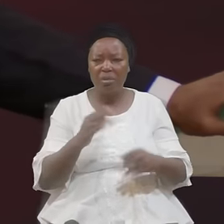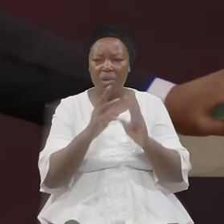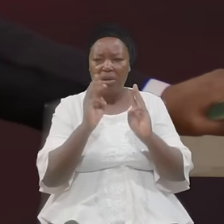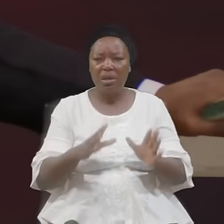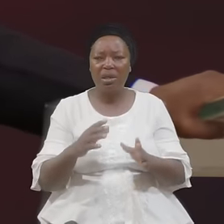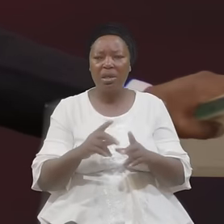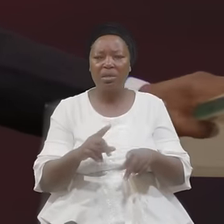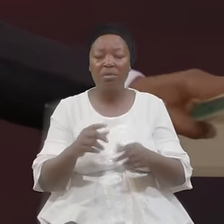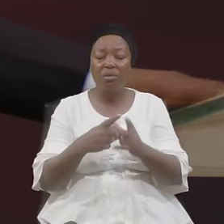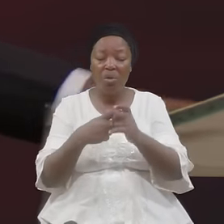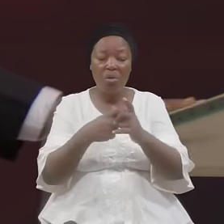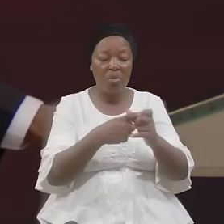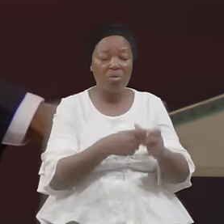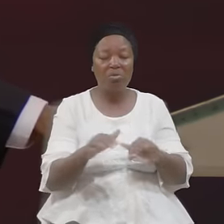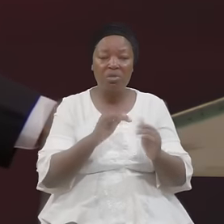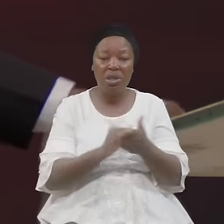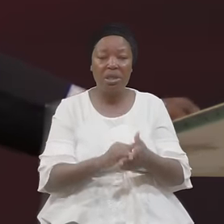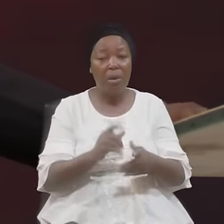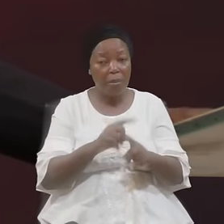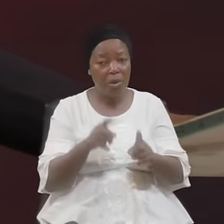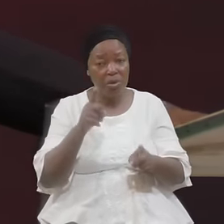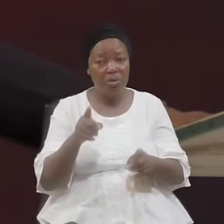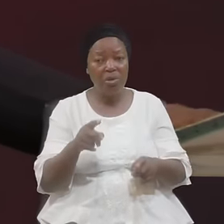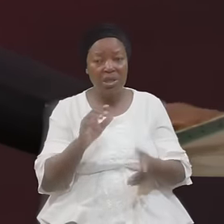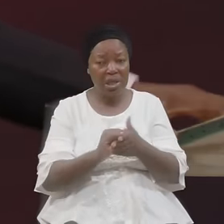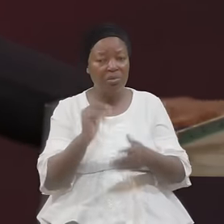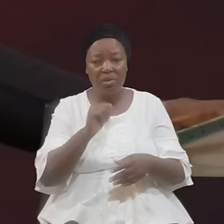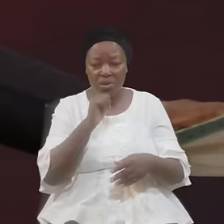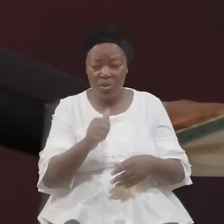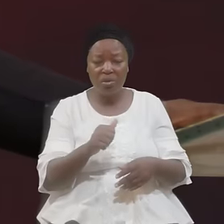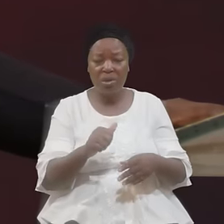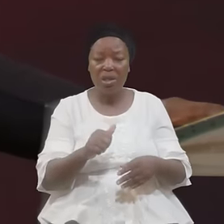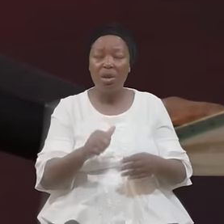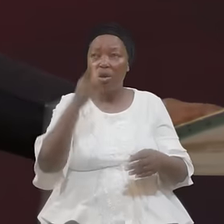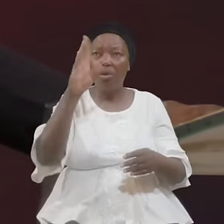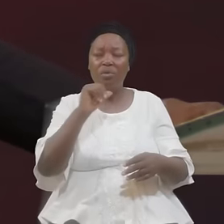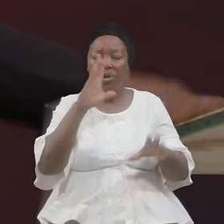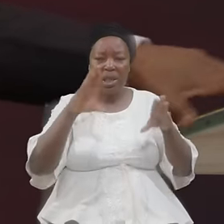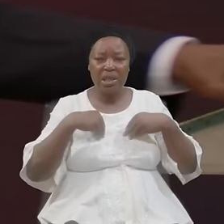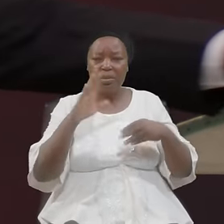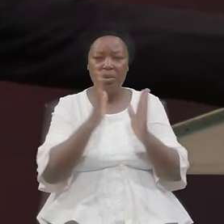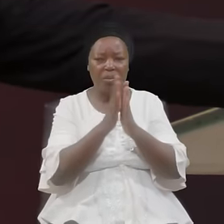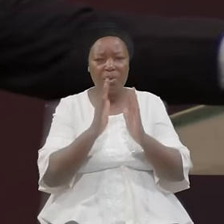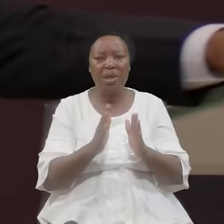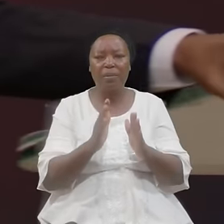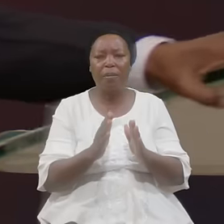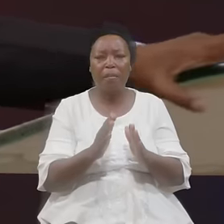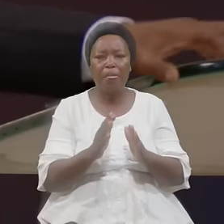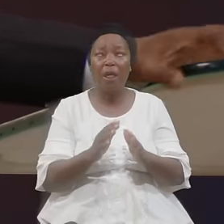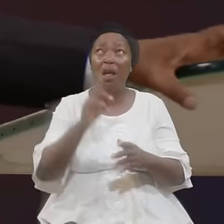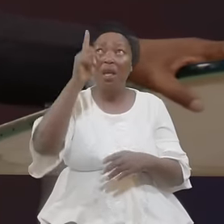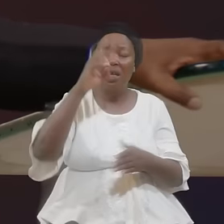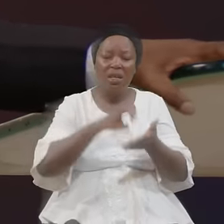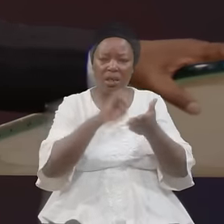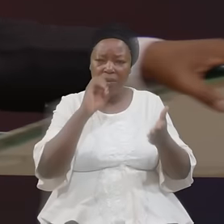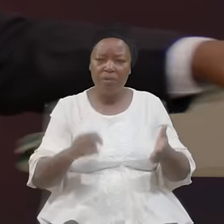Run You Run But He Is Not Going To Accept Your Prayer He Excludes You